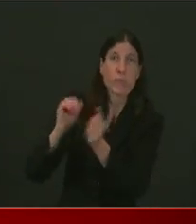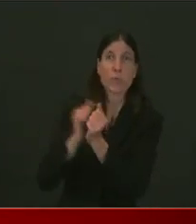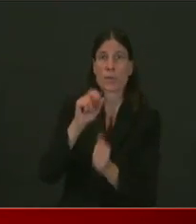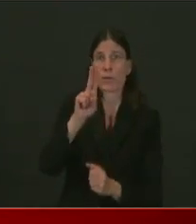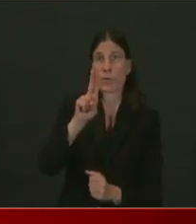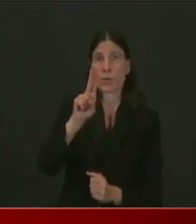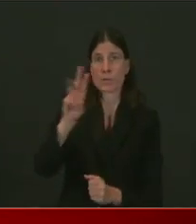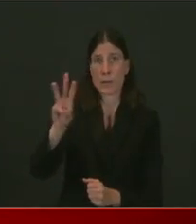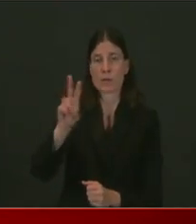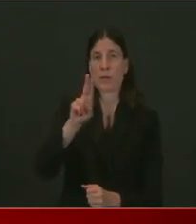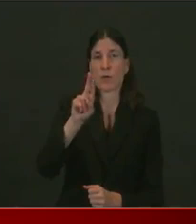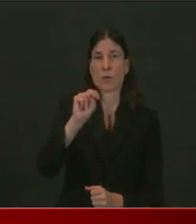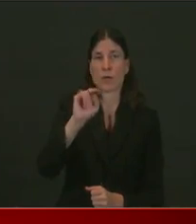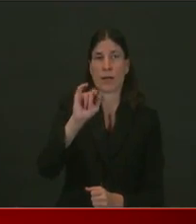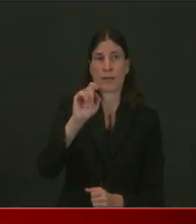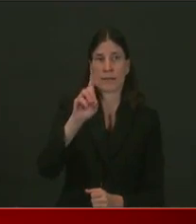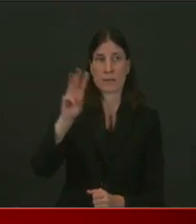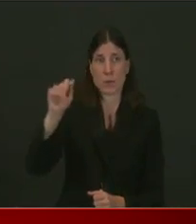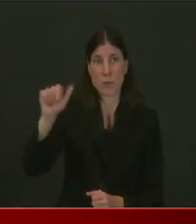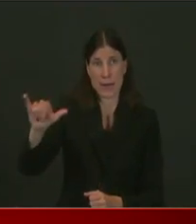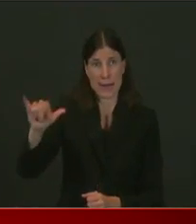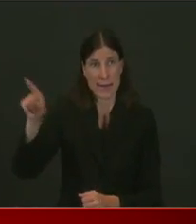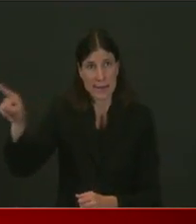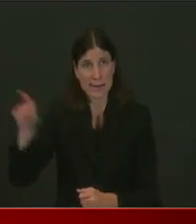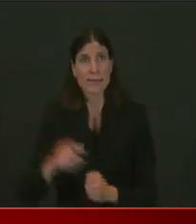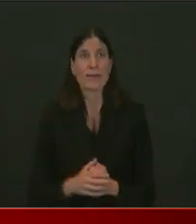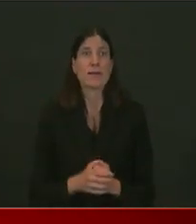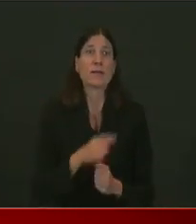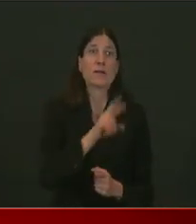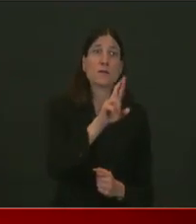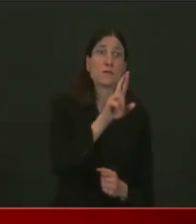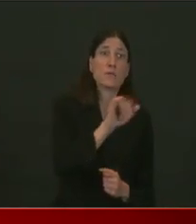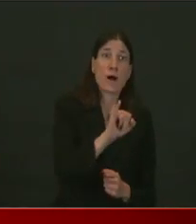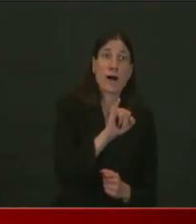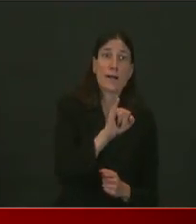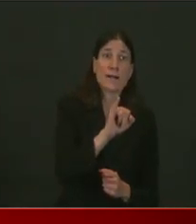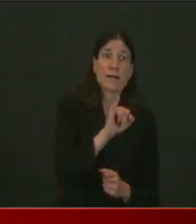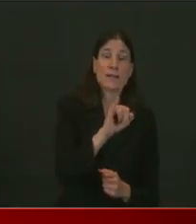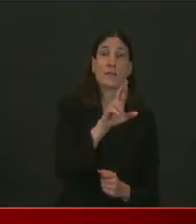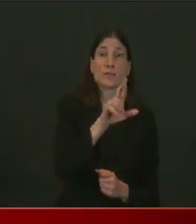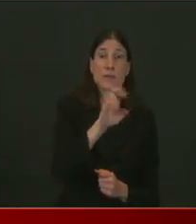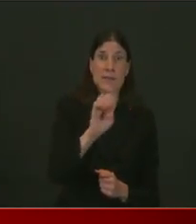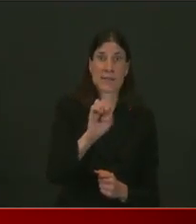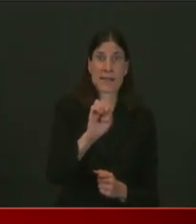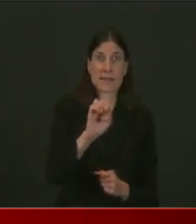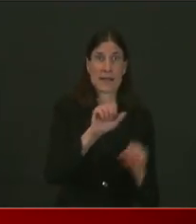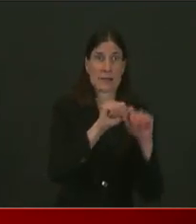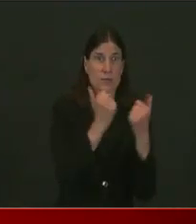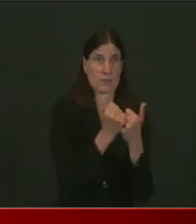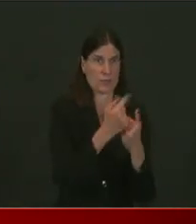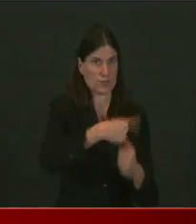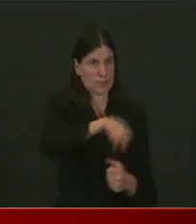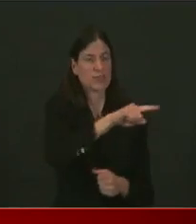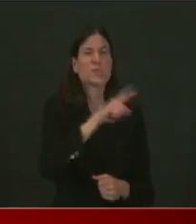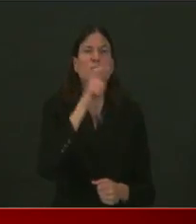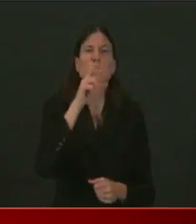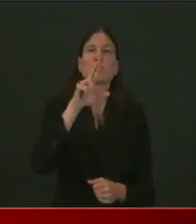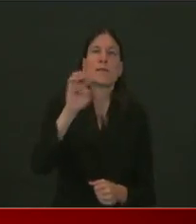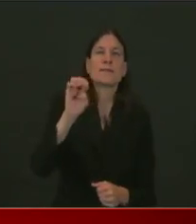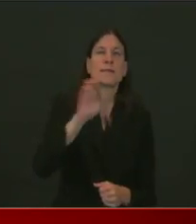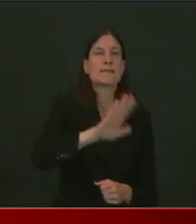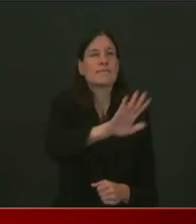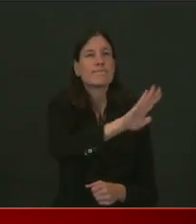Realtors Association. Thank you to the United Way and thank you to the Rhode Island Realtors Association. You guys have been great partners as we